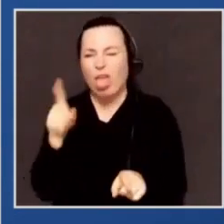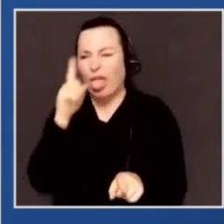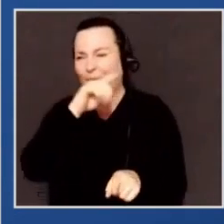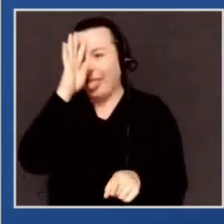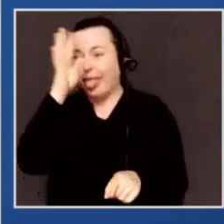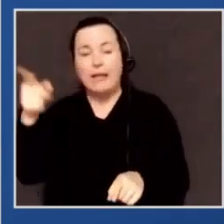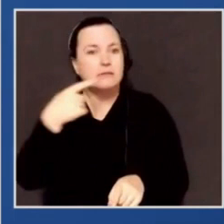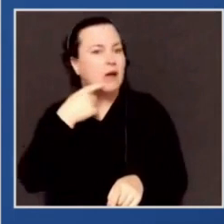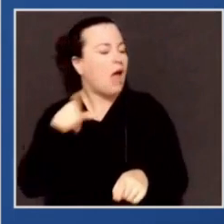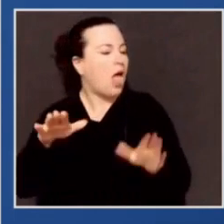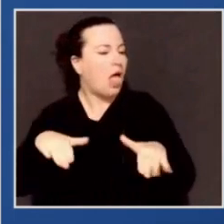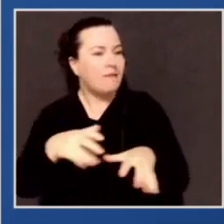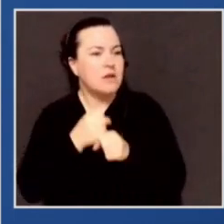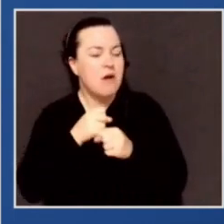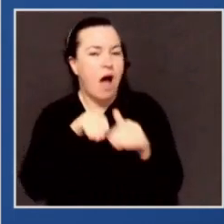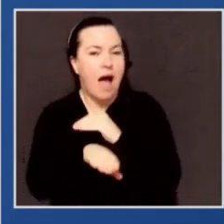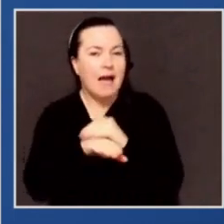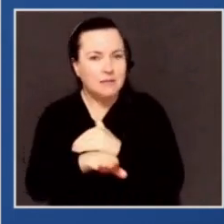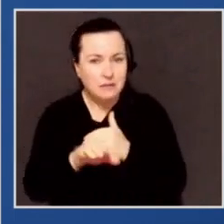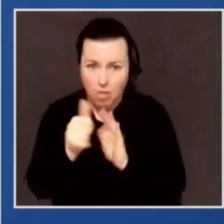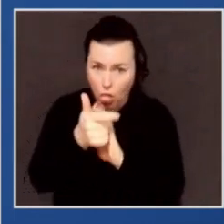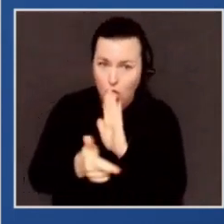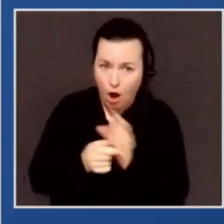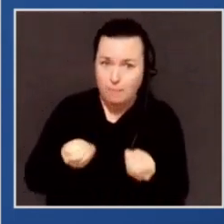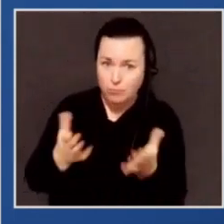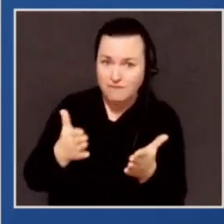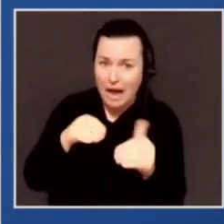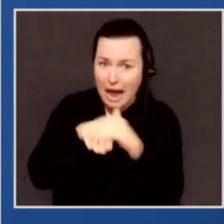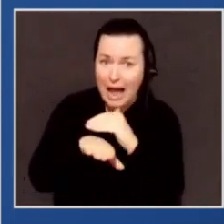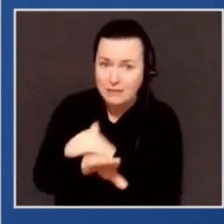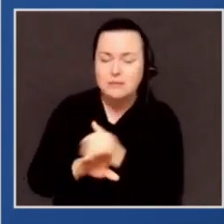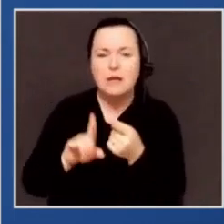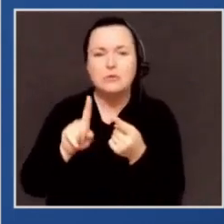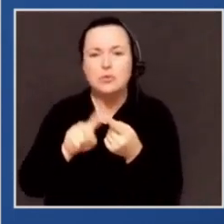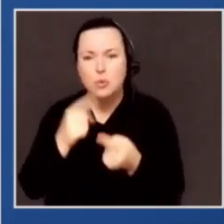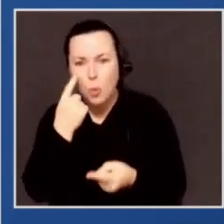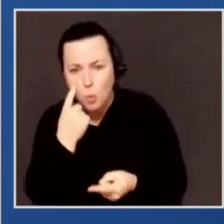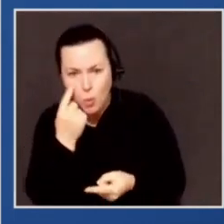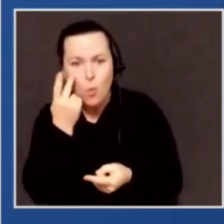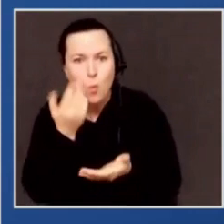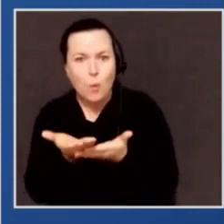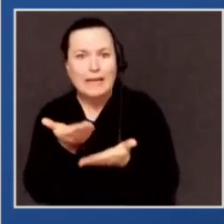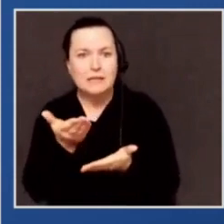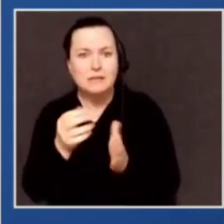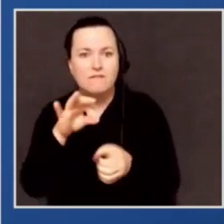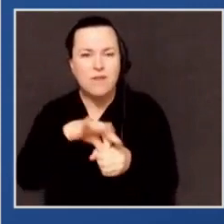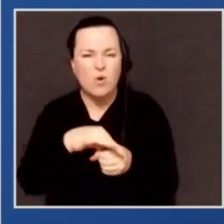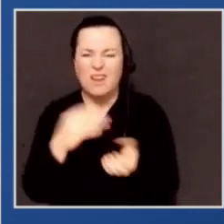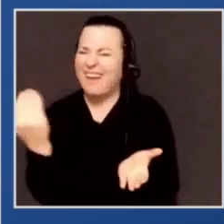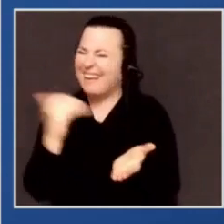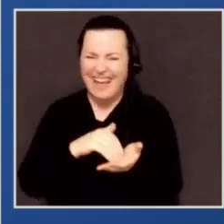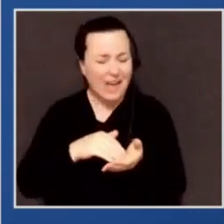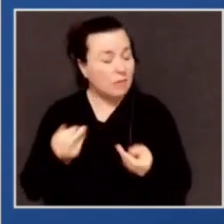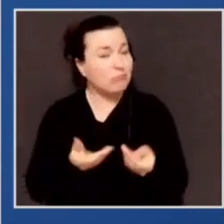afforded access, access provided by law to witness the voting. Again, brought before a court, the suits were